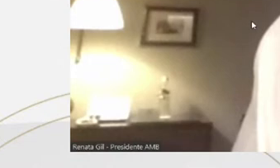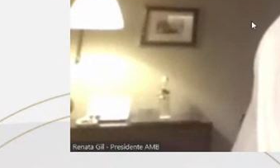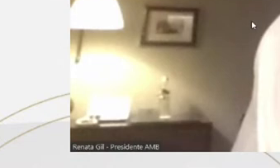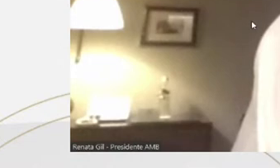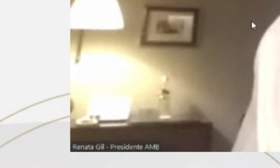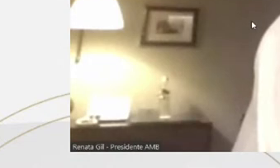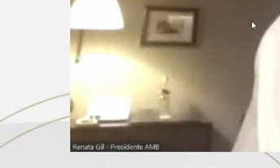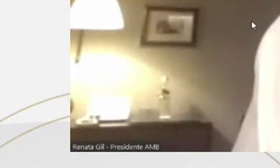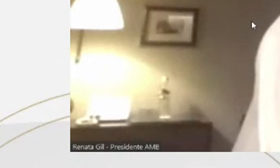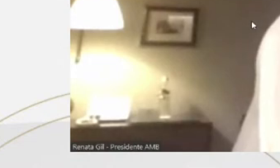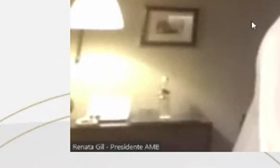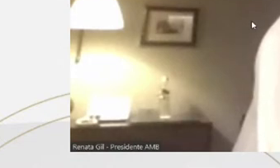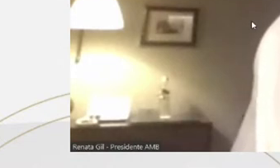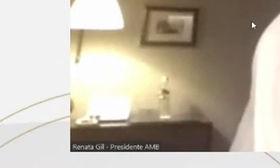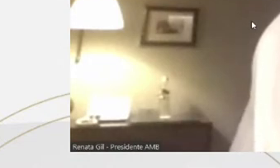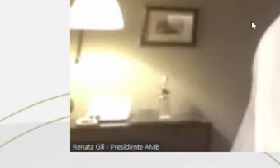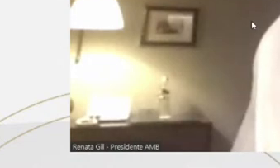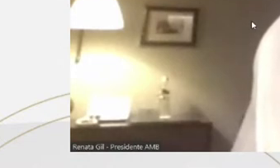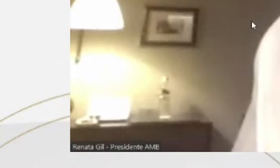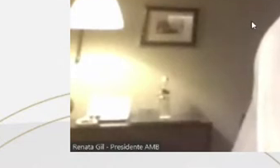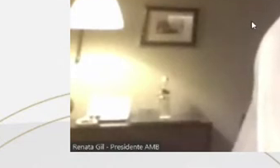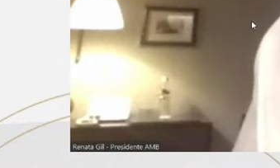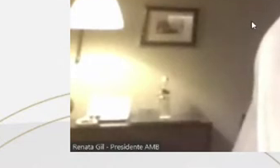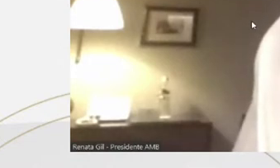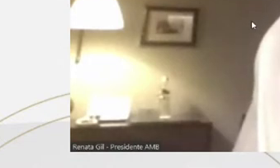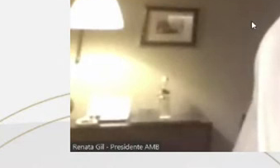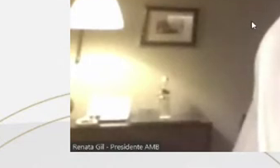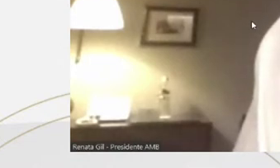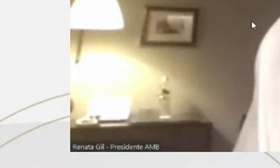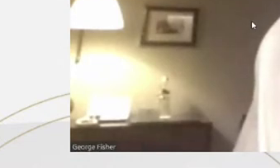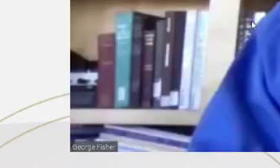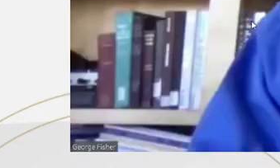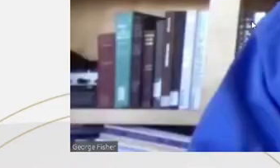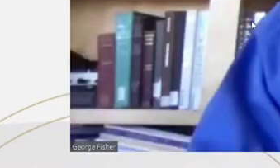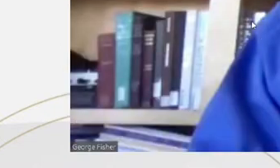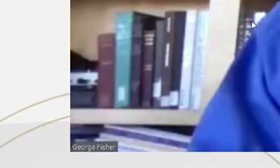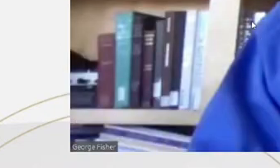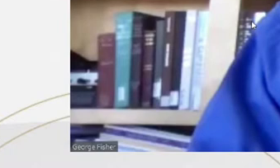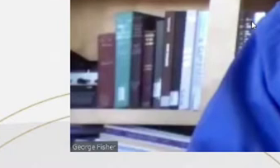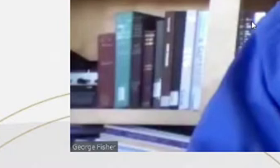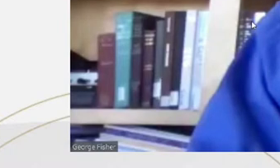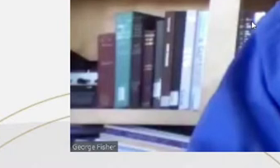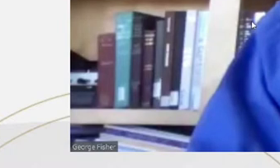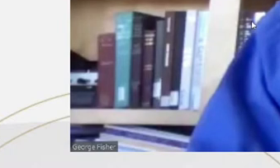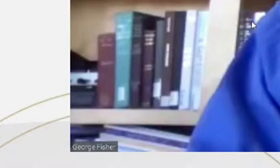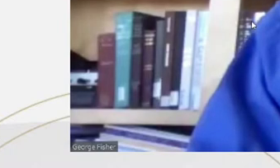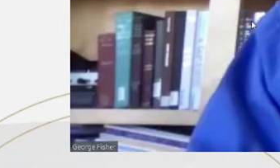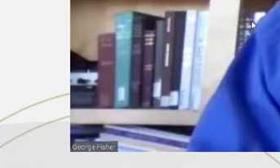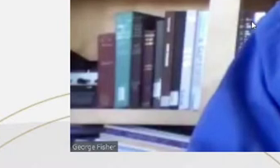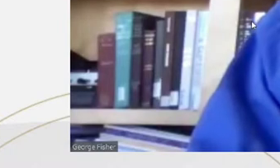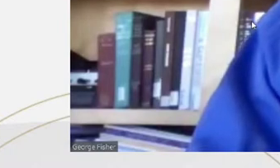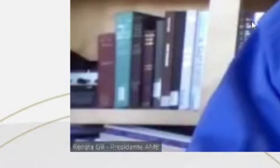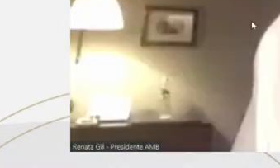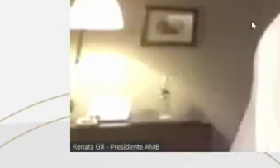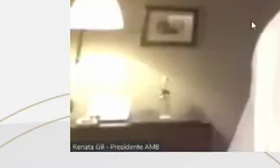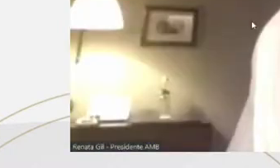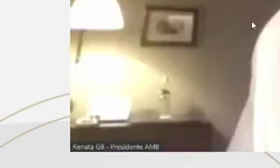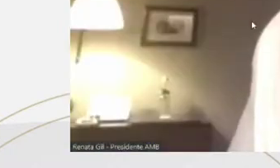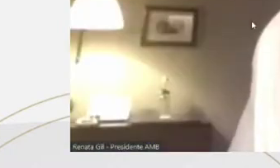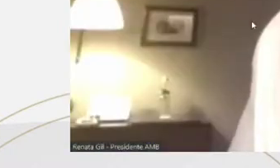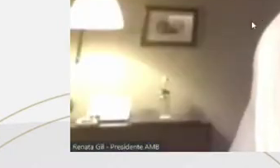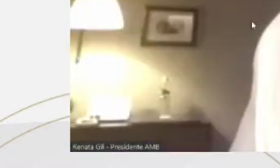I've learned so much from him, and now he is part of the Justice Court